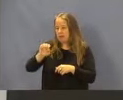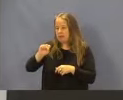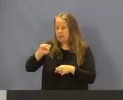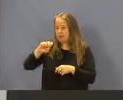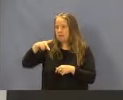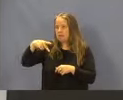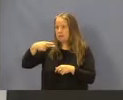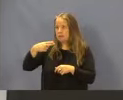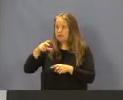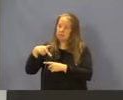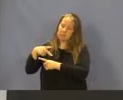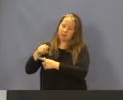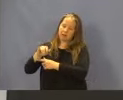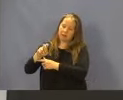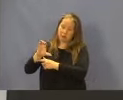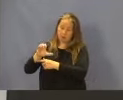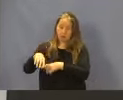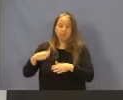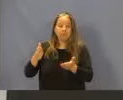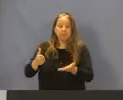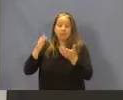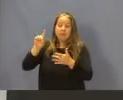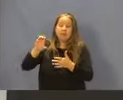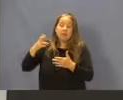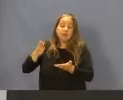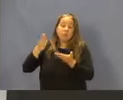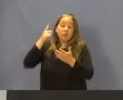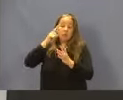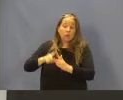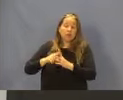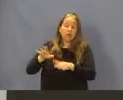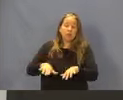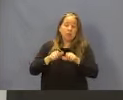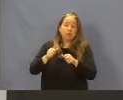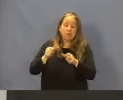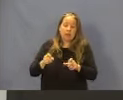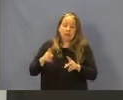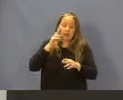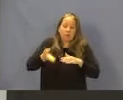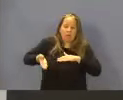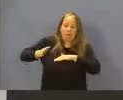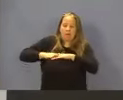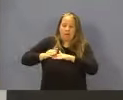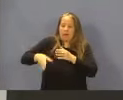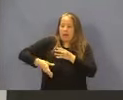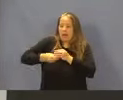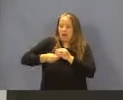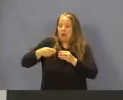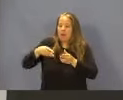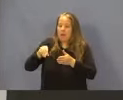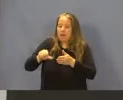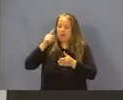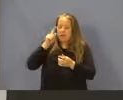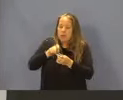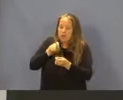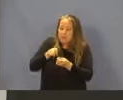approval of our state plan, DCH proposes for initial adoption to allow for an add-on payment to inpatient claims for